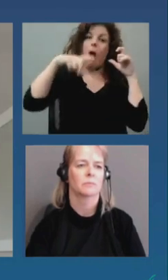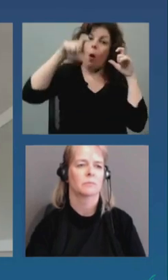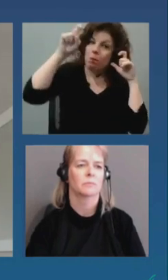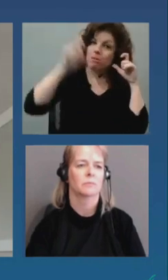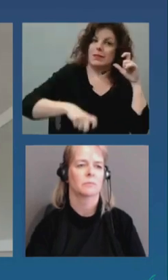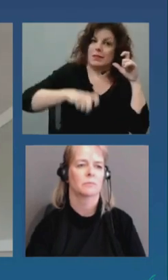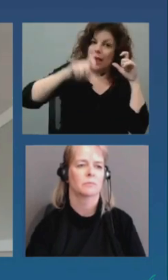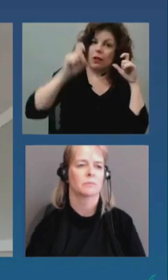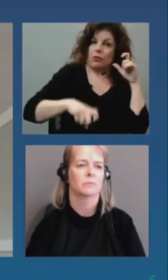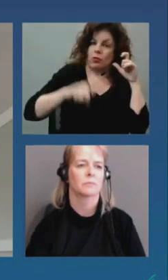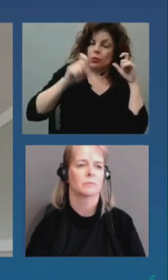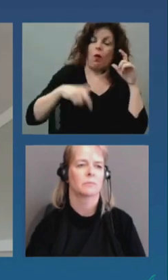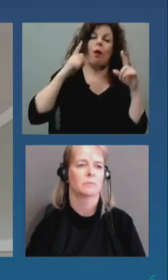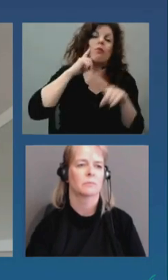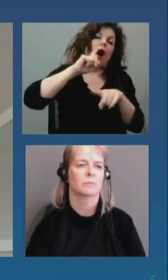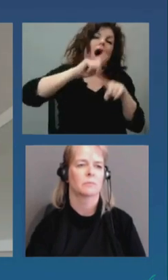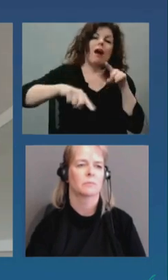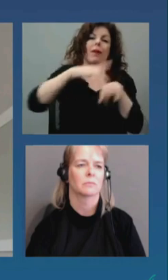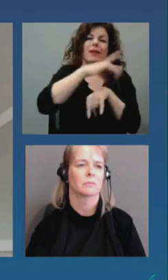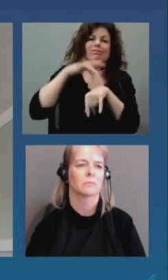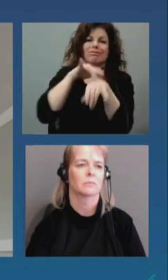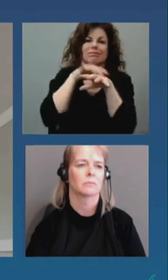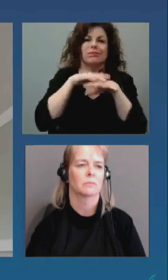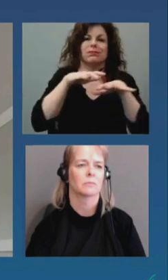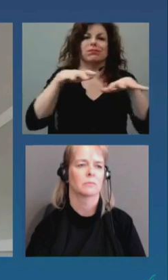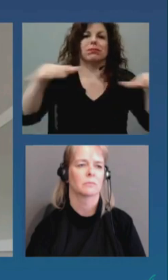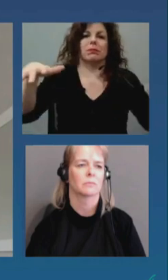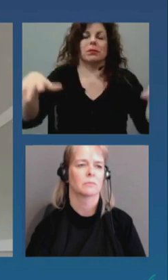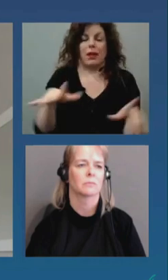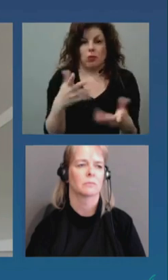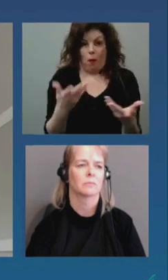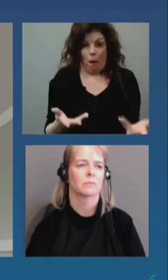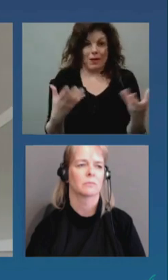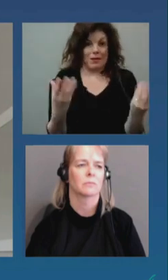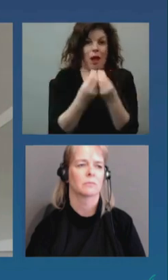When we look at all of the COVID.